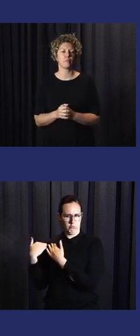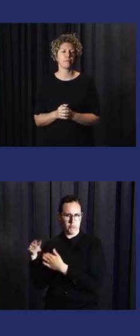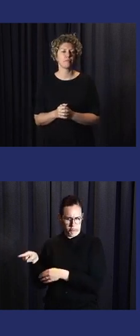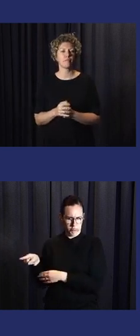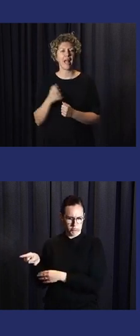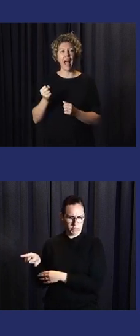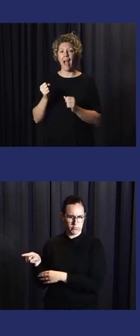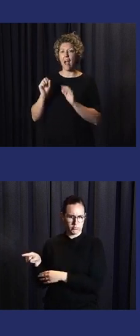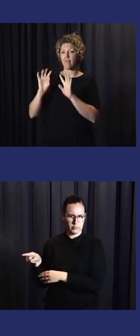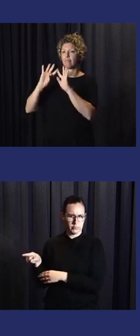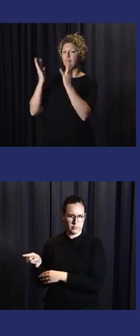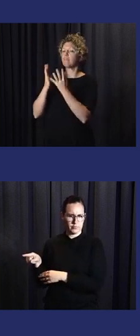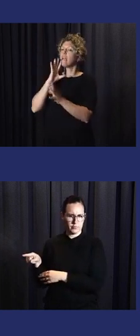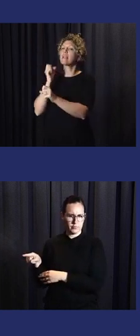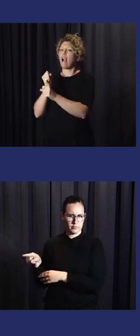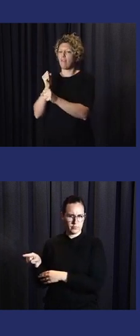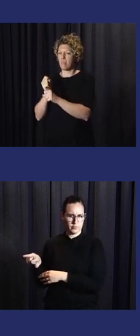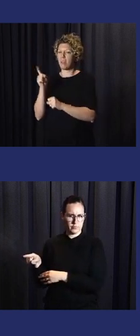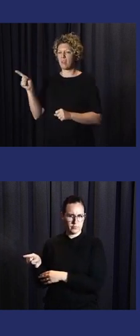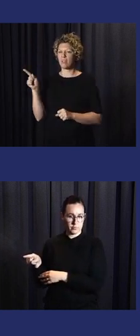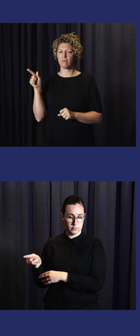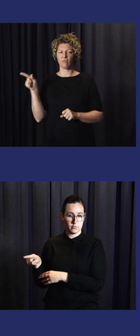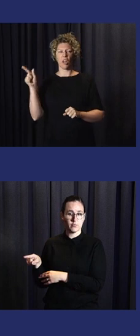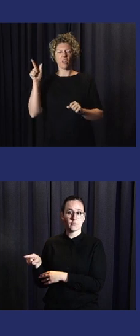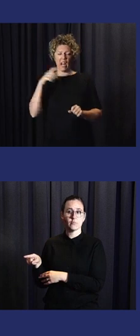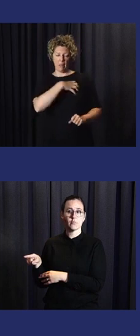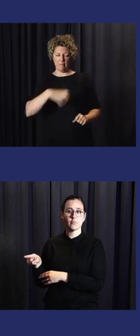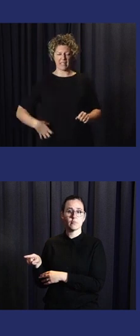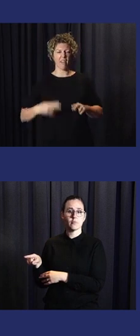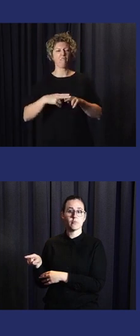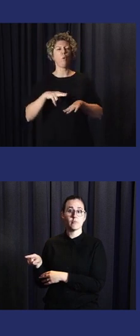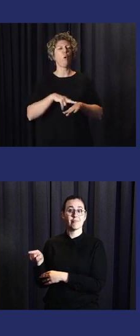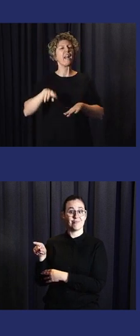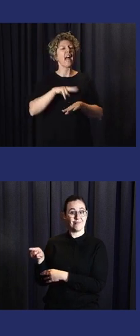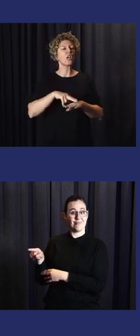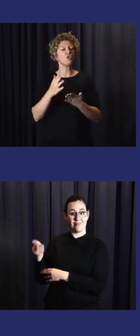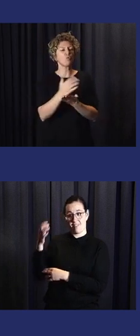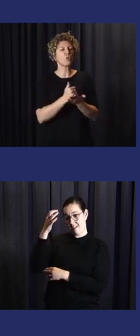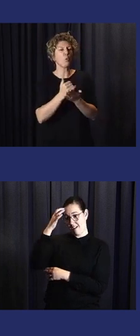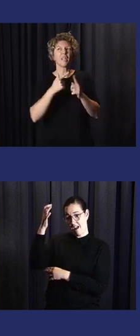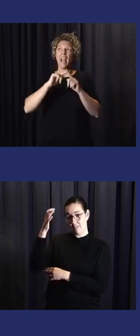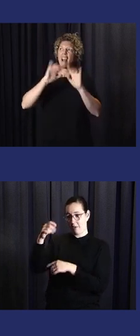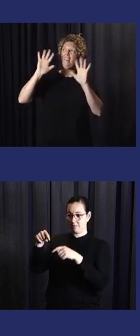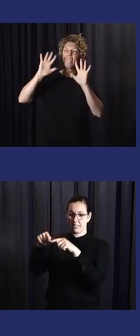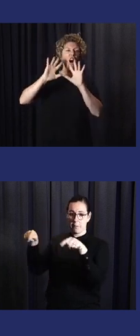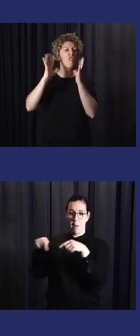on the forecast from the Ministry of Natural Resources and Environment,